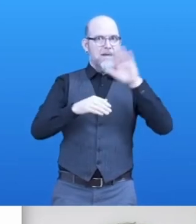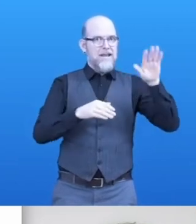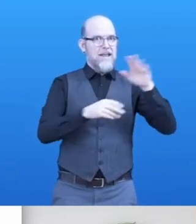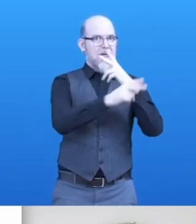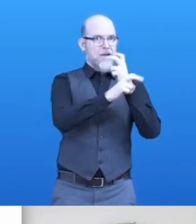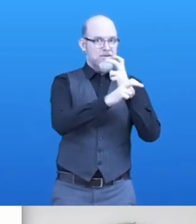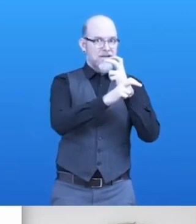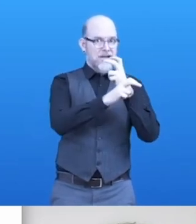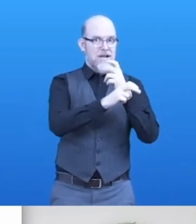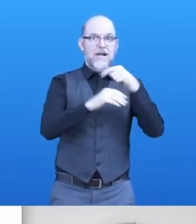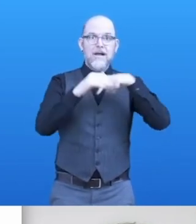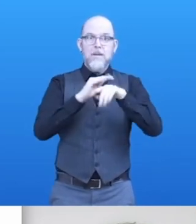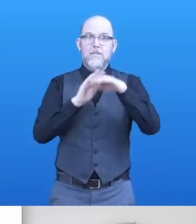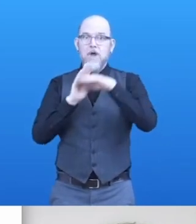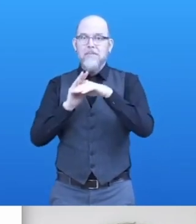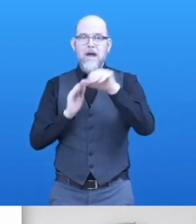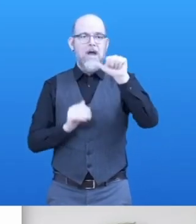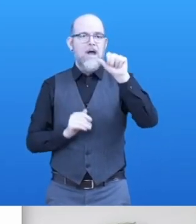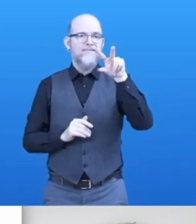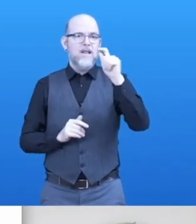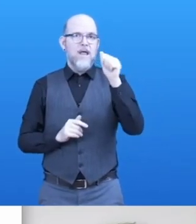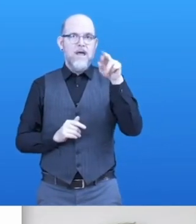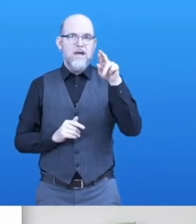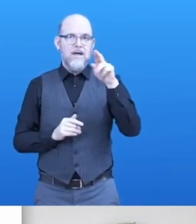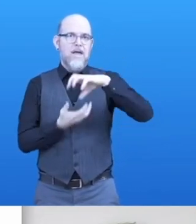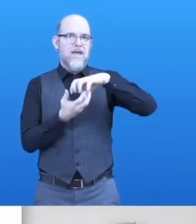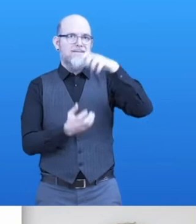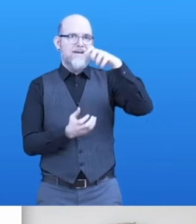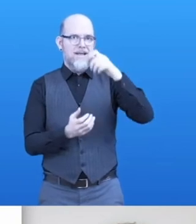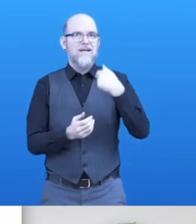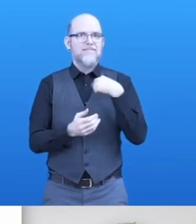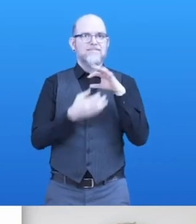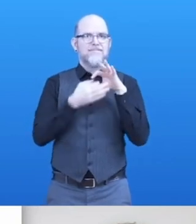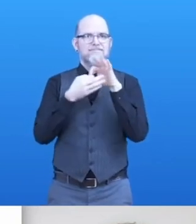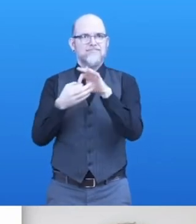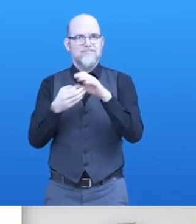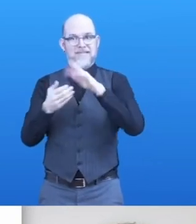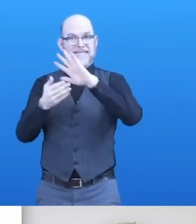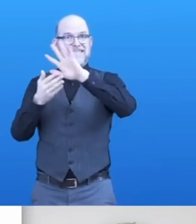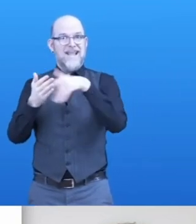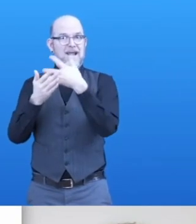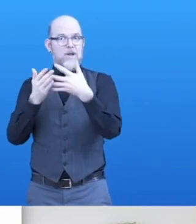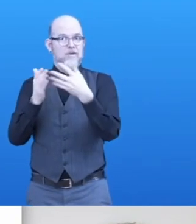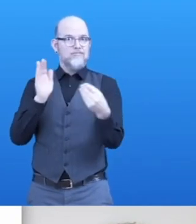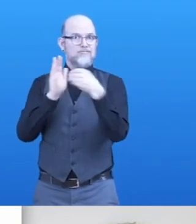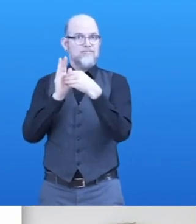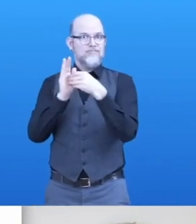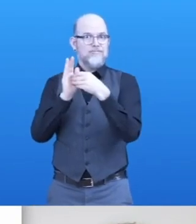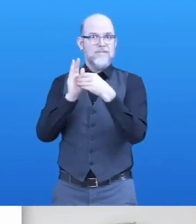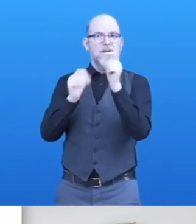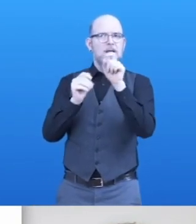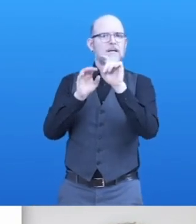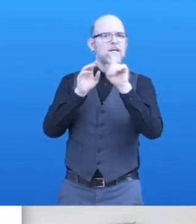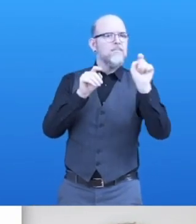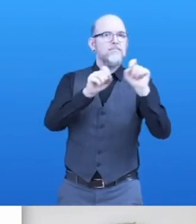and look at the sign language tooltip. What are we working on? We translate texts